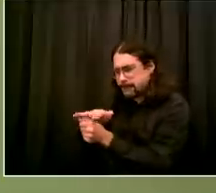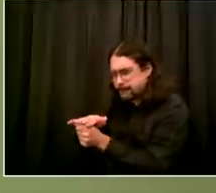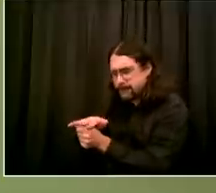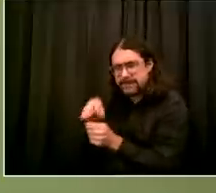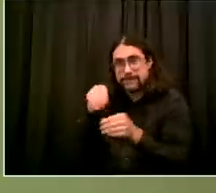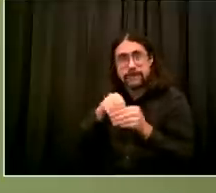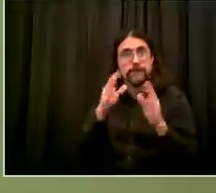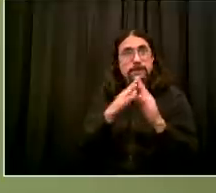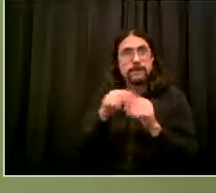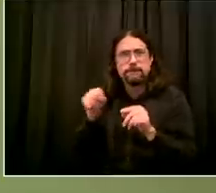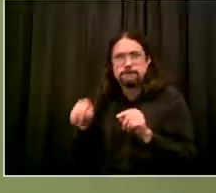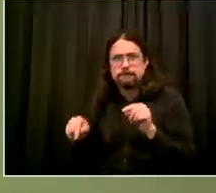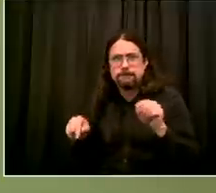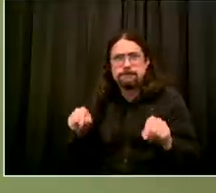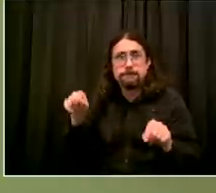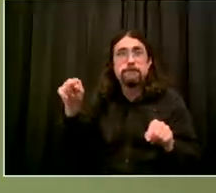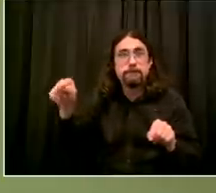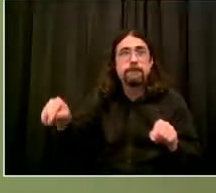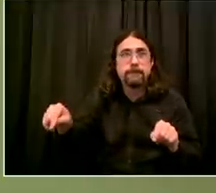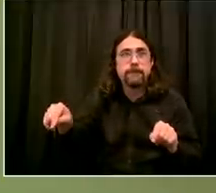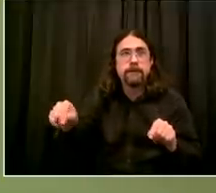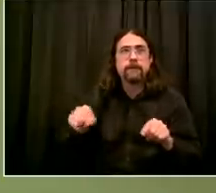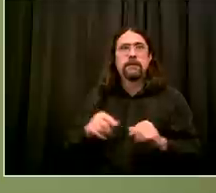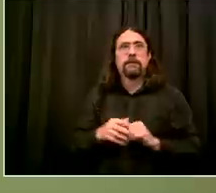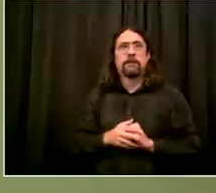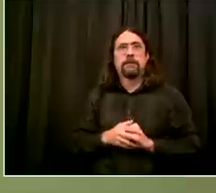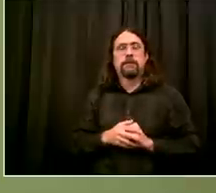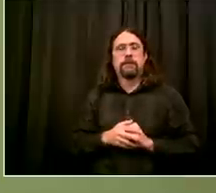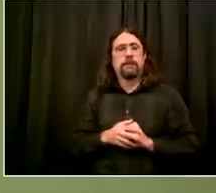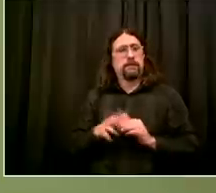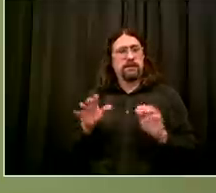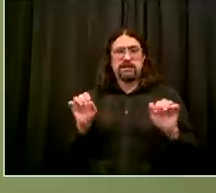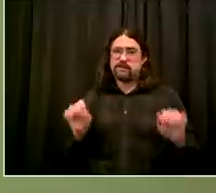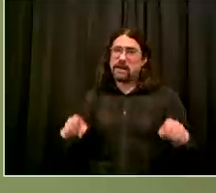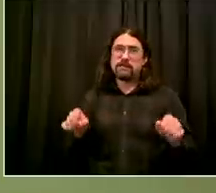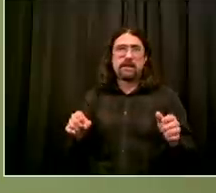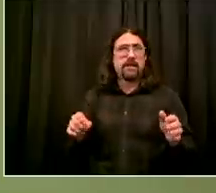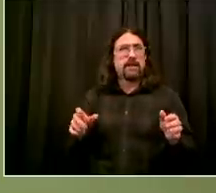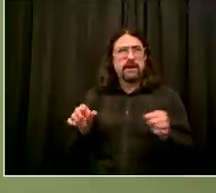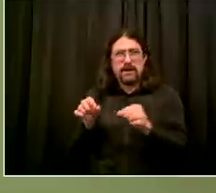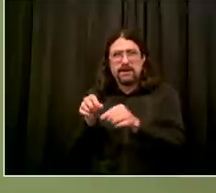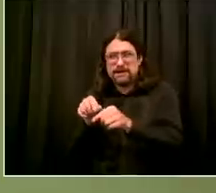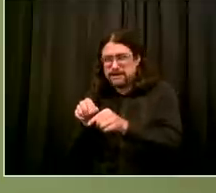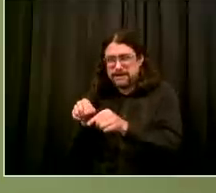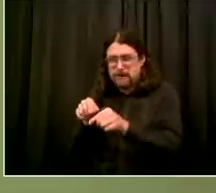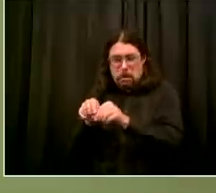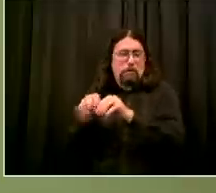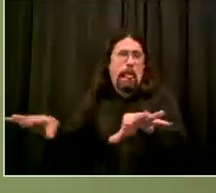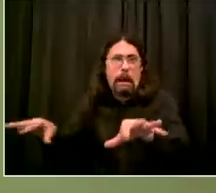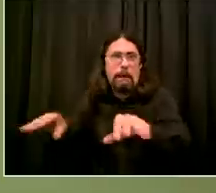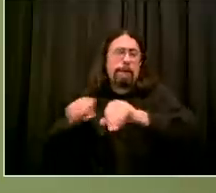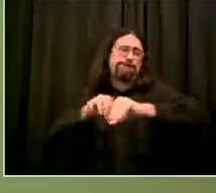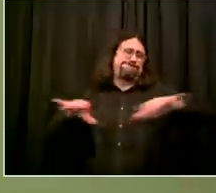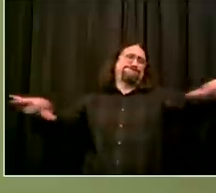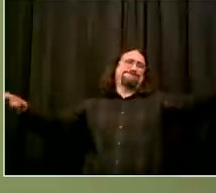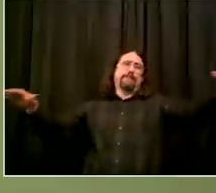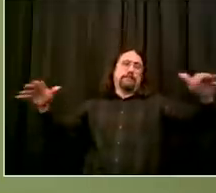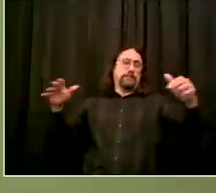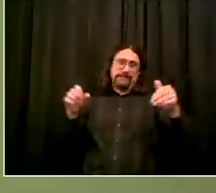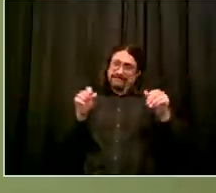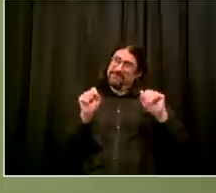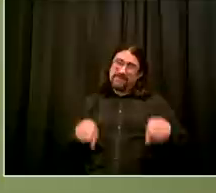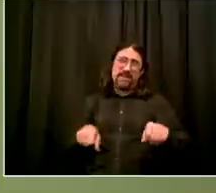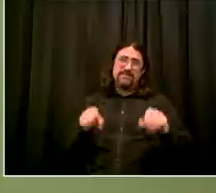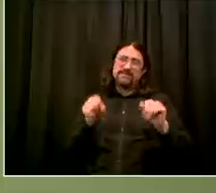um and we are monitoring the data every day to ensure that those efforts are in fact working because what we've seen from the